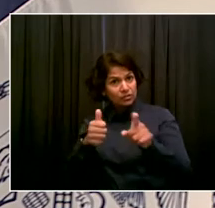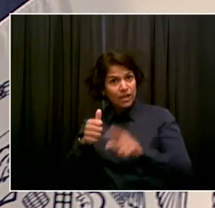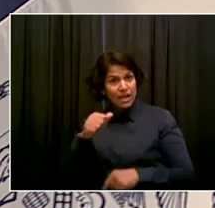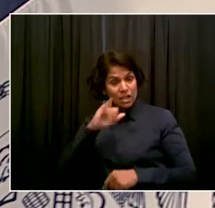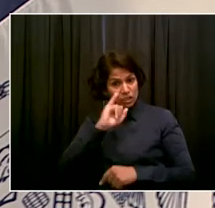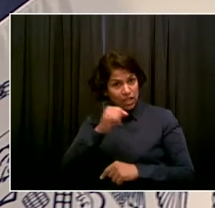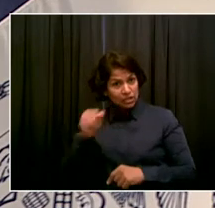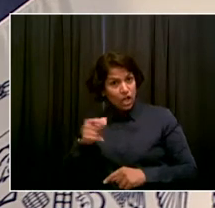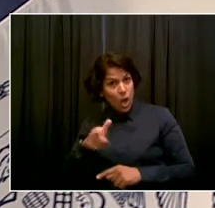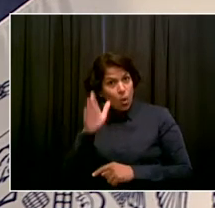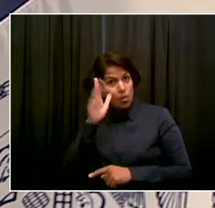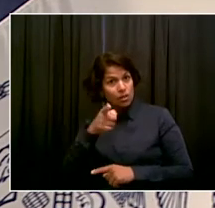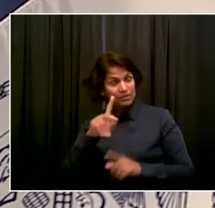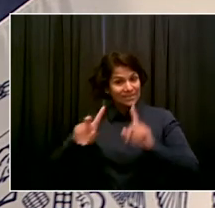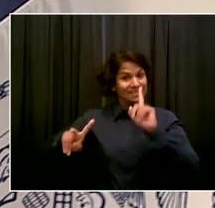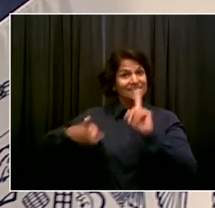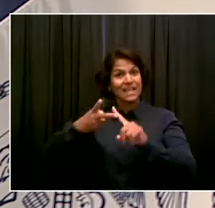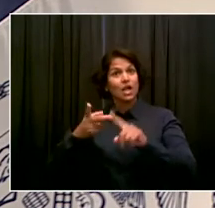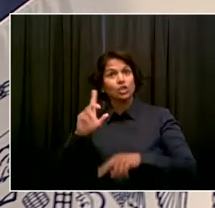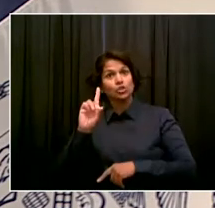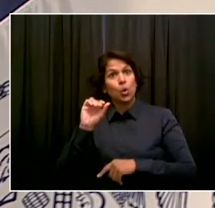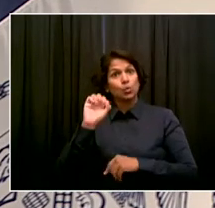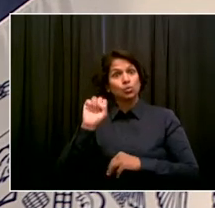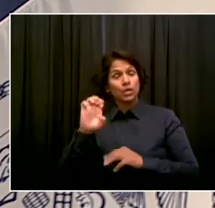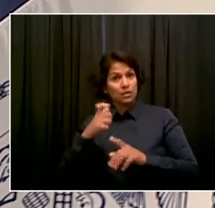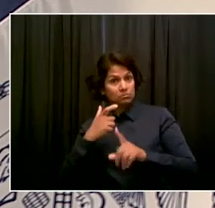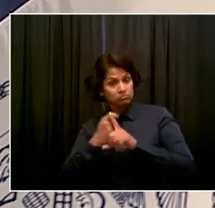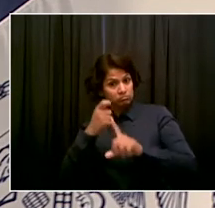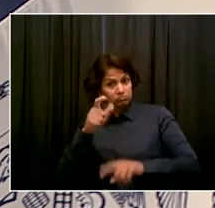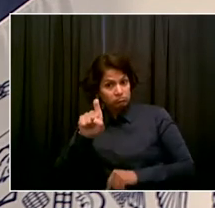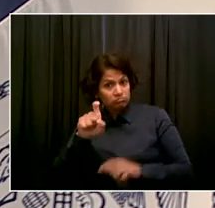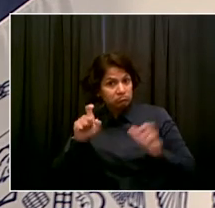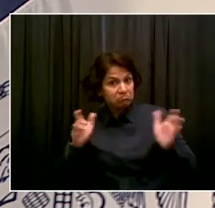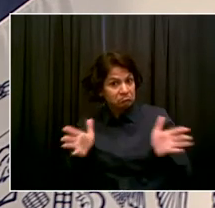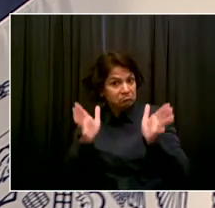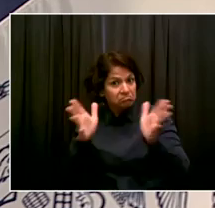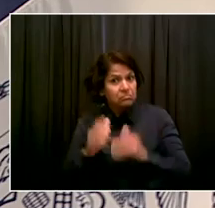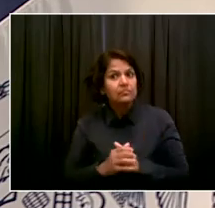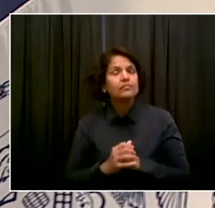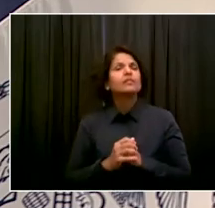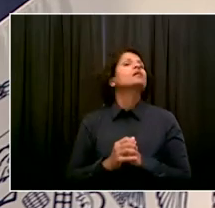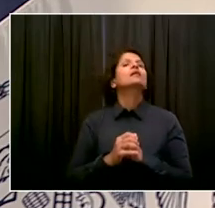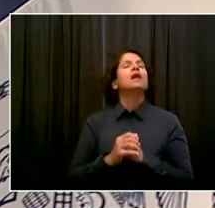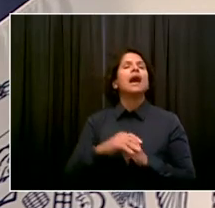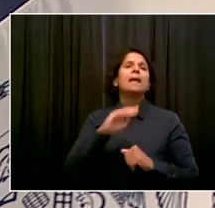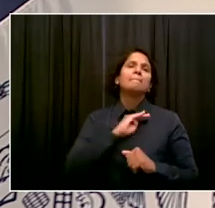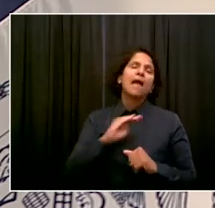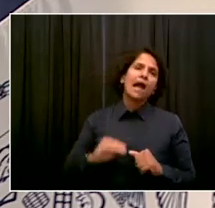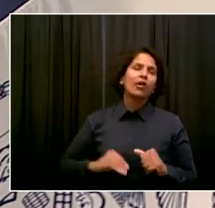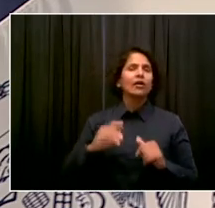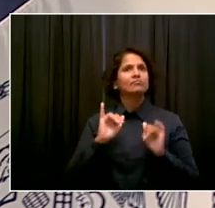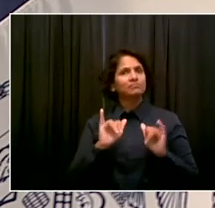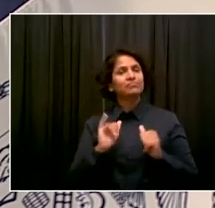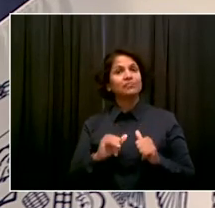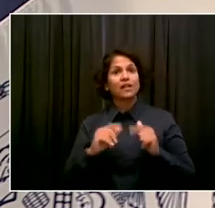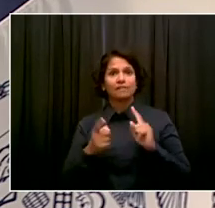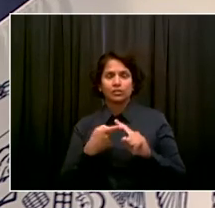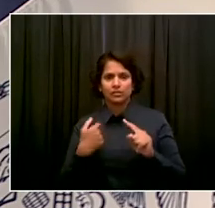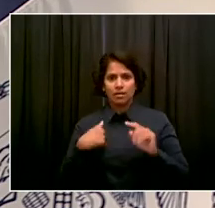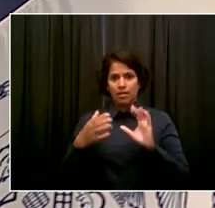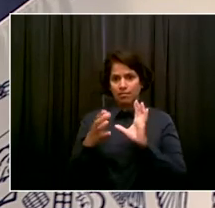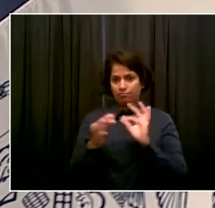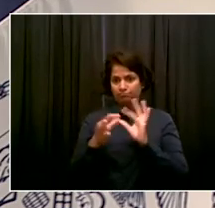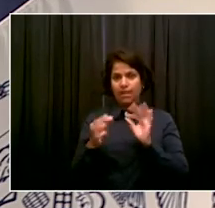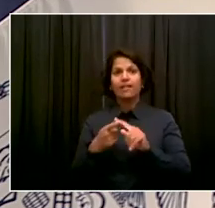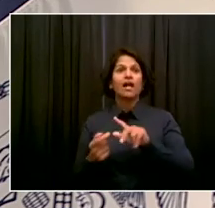in a moment to my fellow Johnson & Johnson vaccinee, Dr. Dave Choksi, and obviously, if Dr. Katz